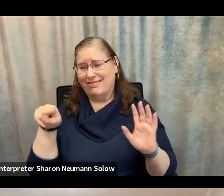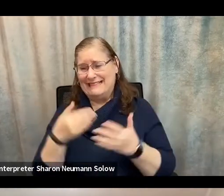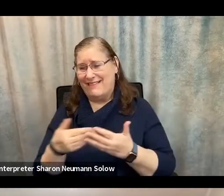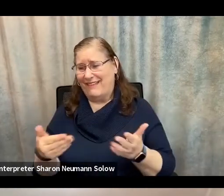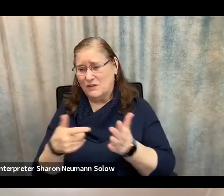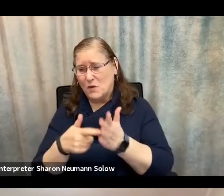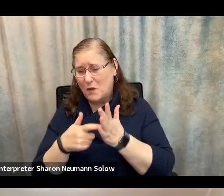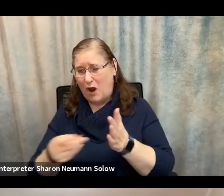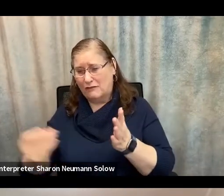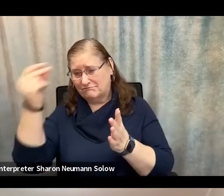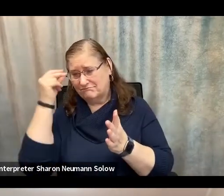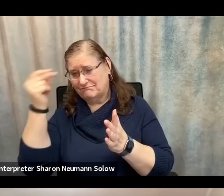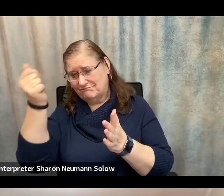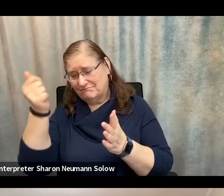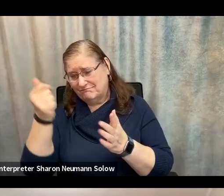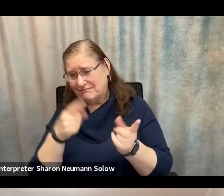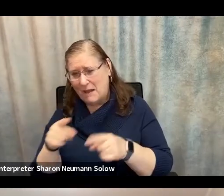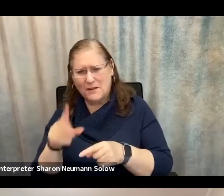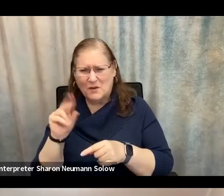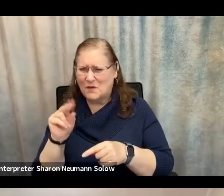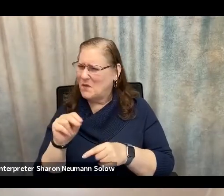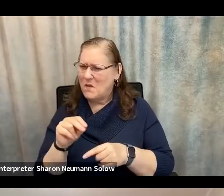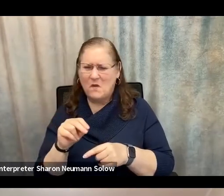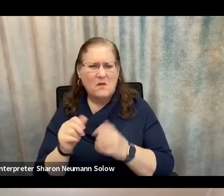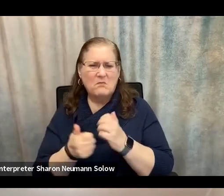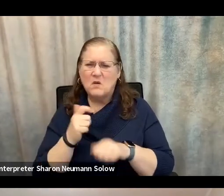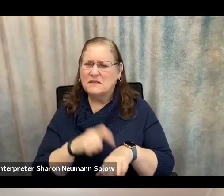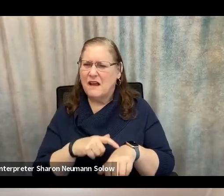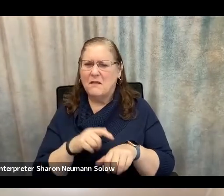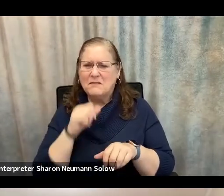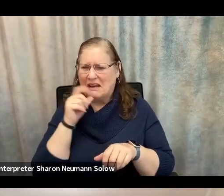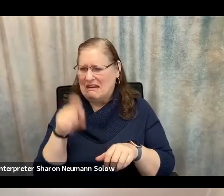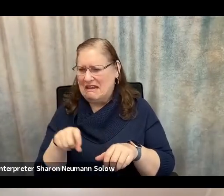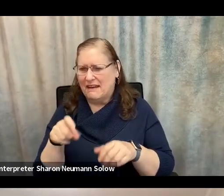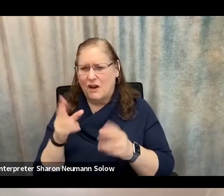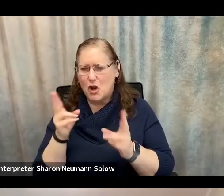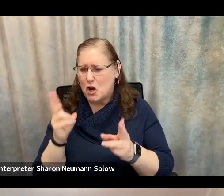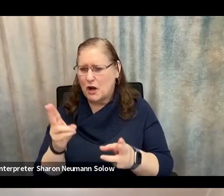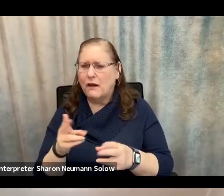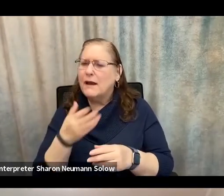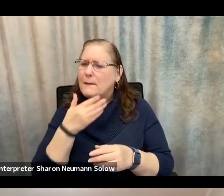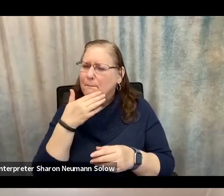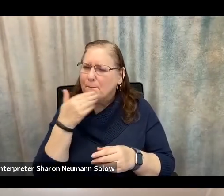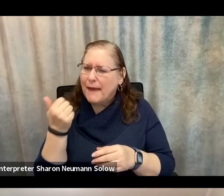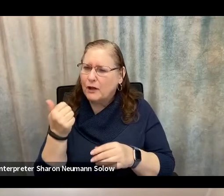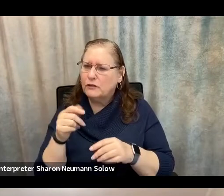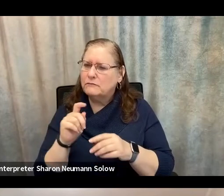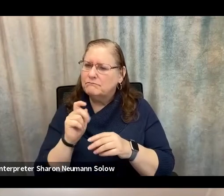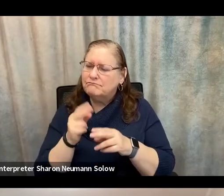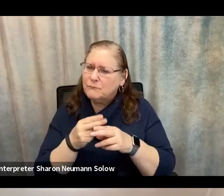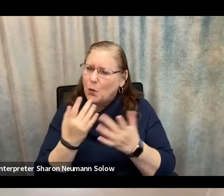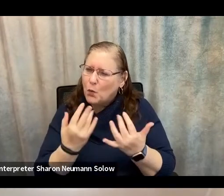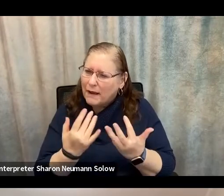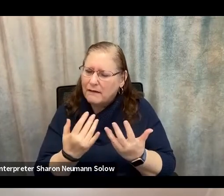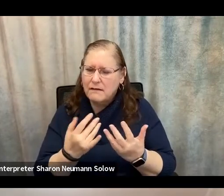It's always best to be safe. Take a moment. Get some recommendations. Maybe seek a second recommendation from someone.